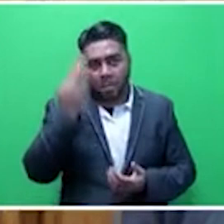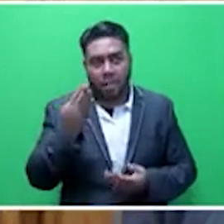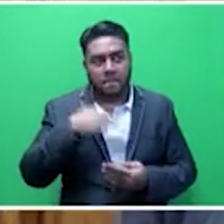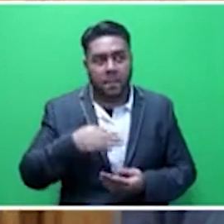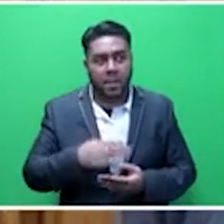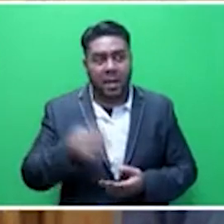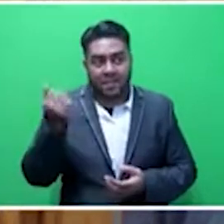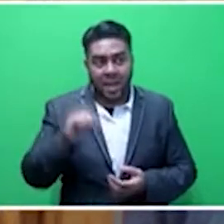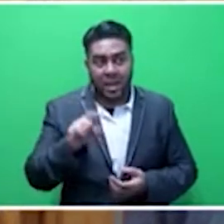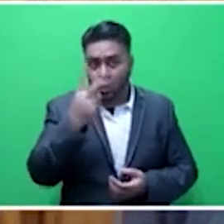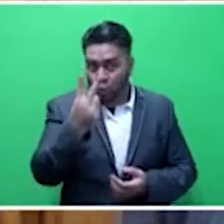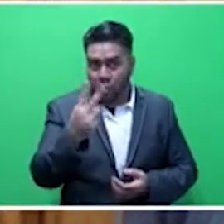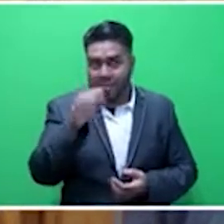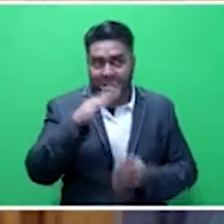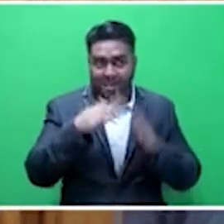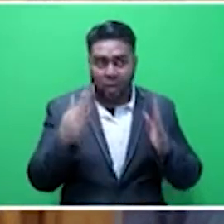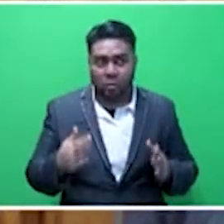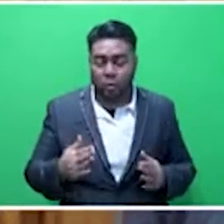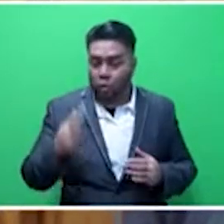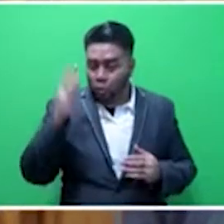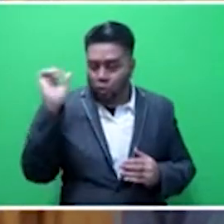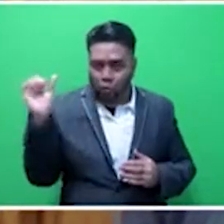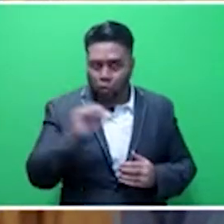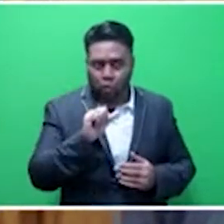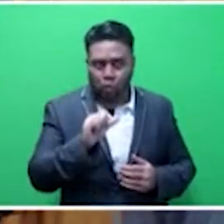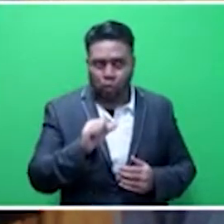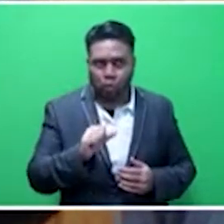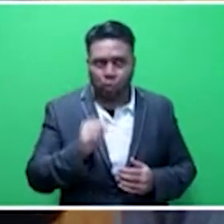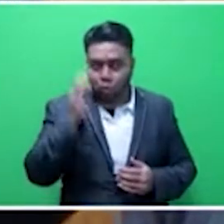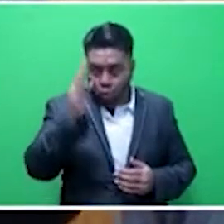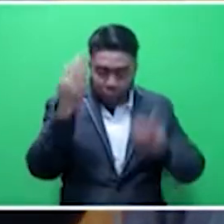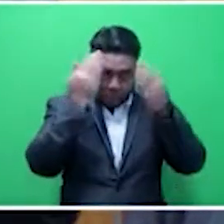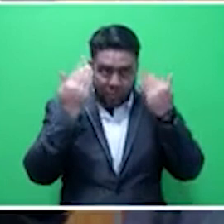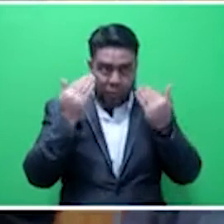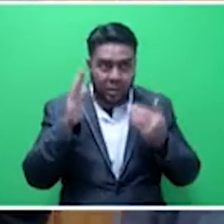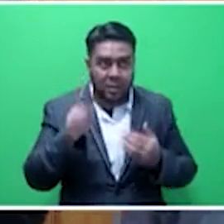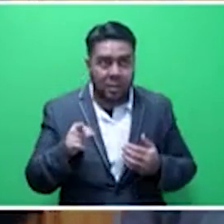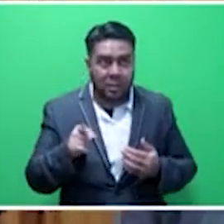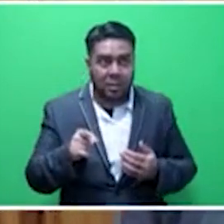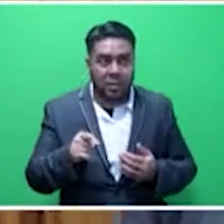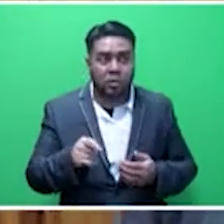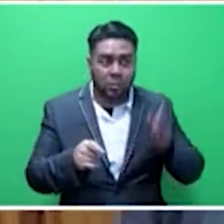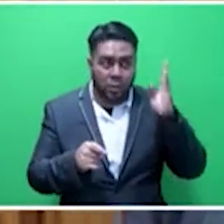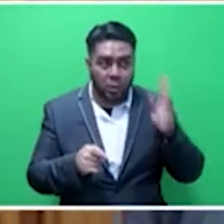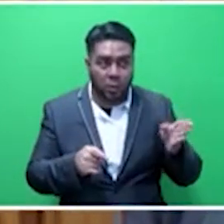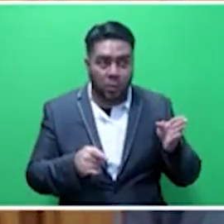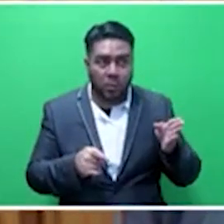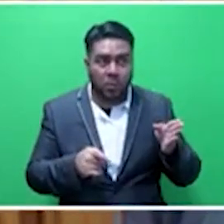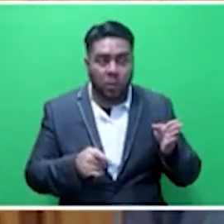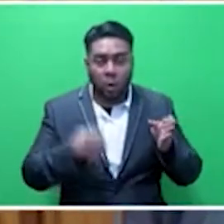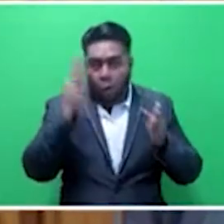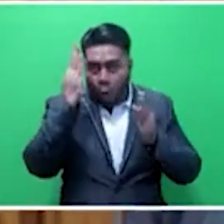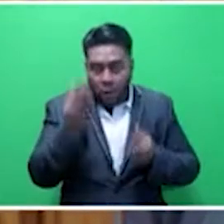And if any two in this house should respect this Honourable Chair, and you, Honourable Chair, it should be the Honourable Member and the Honourable Tissawa,